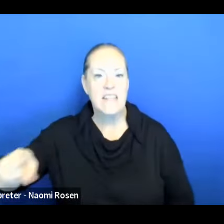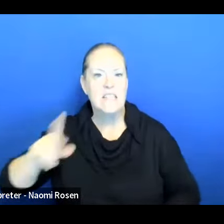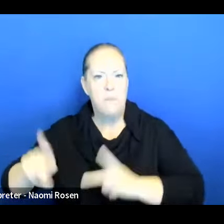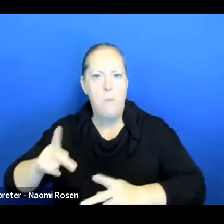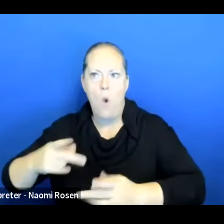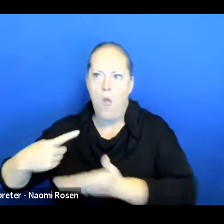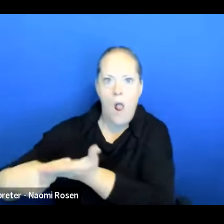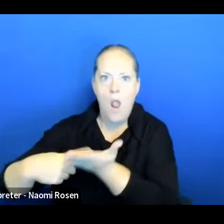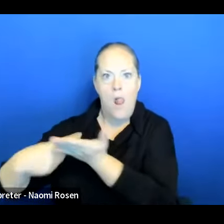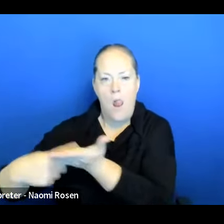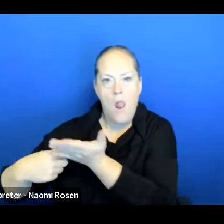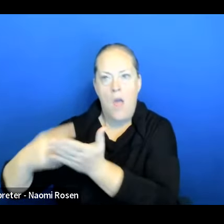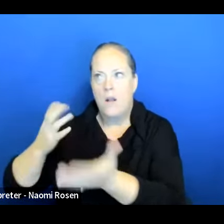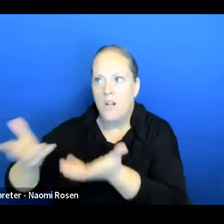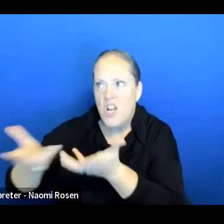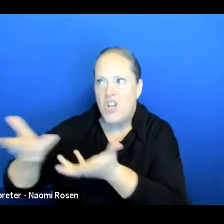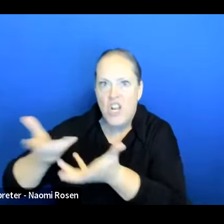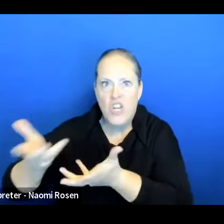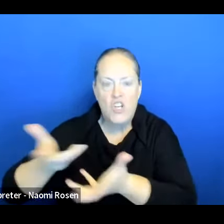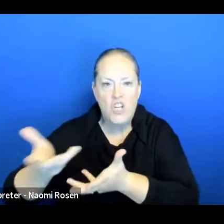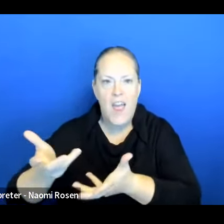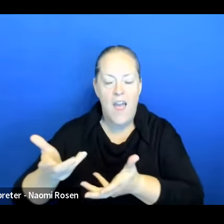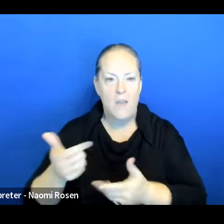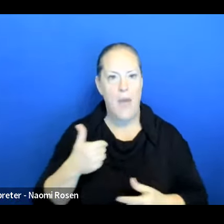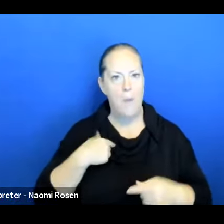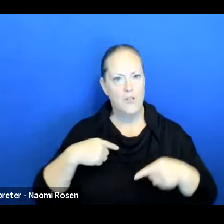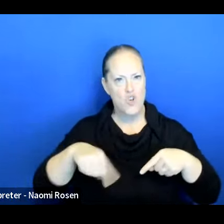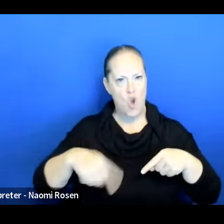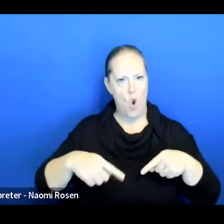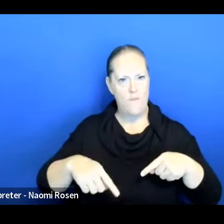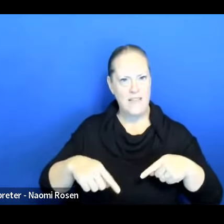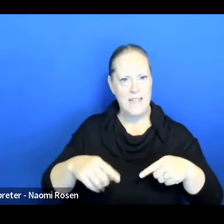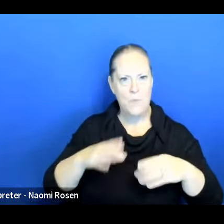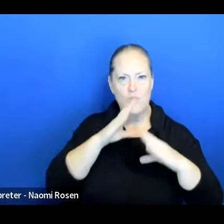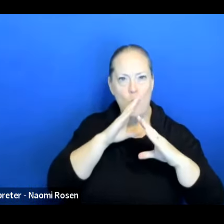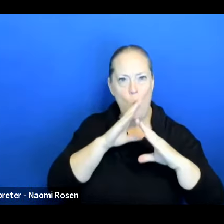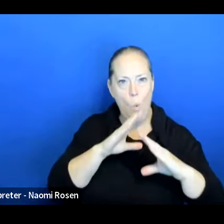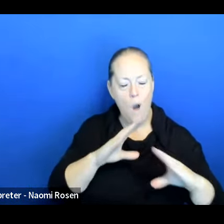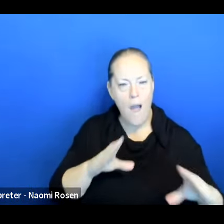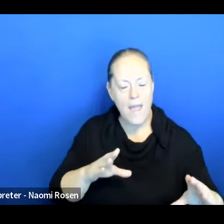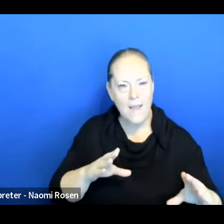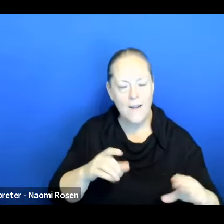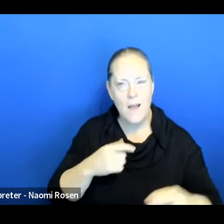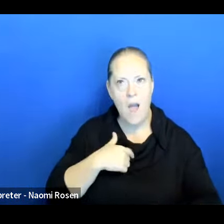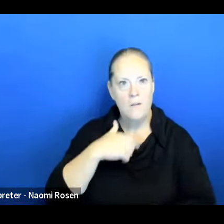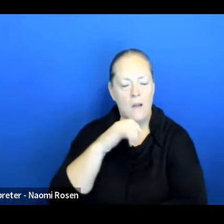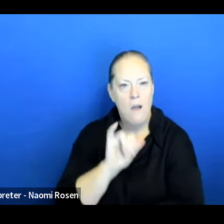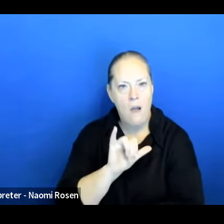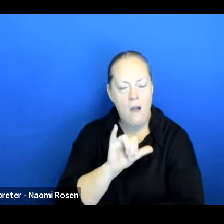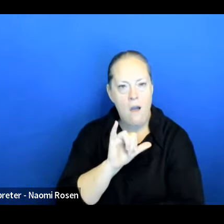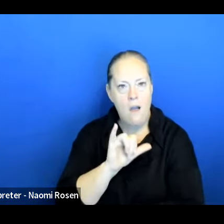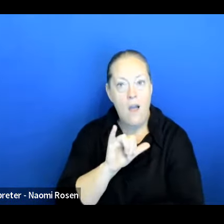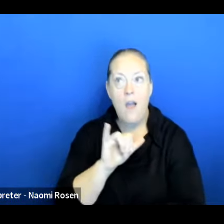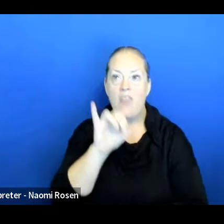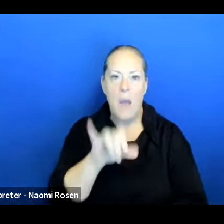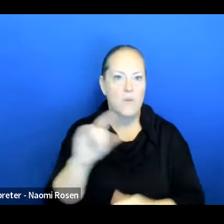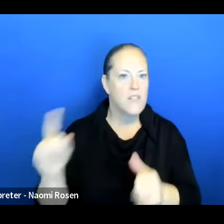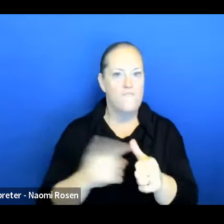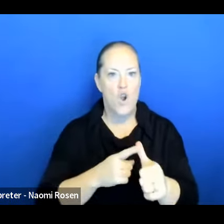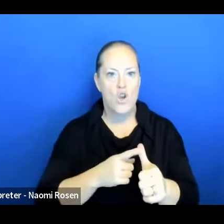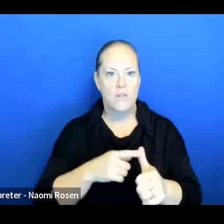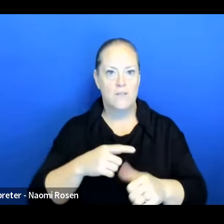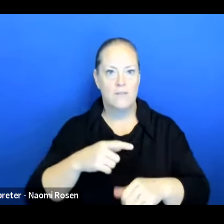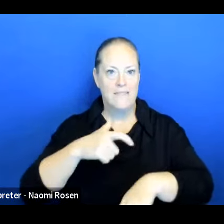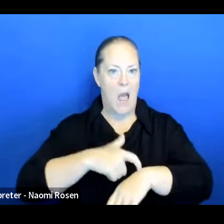was, it was just like, I got so nervous. I was like, oh my gosh, it's so quiet. And I think it was the first time I was introduced to the importance of hunting and